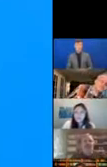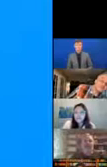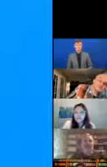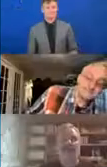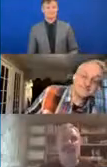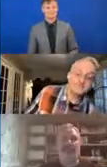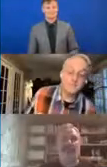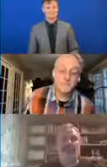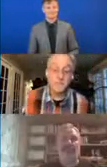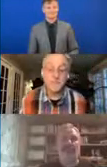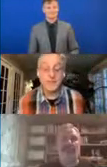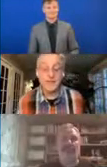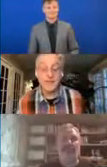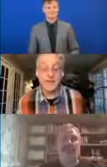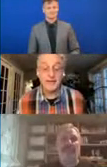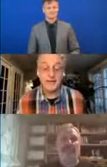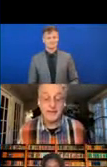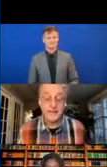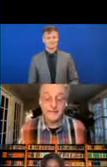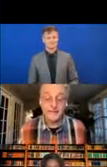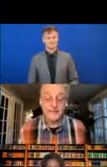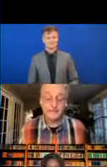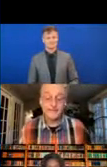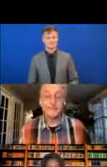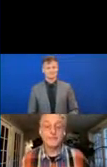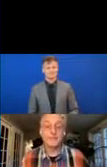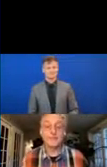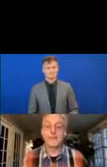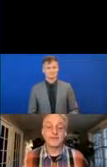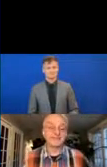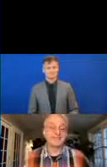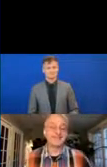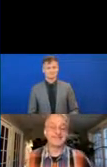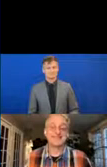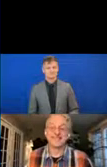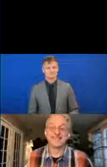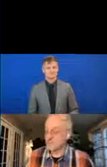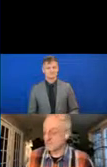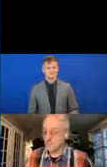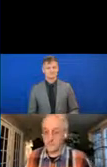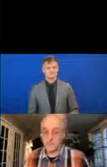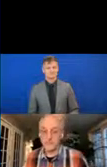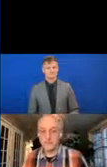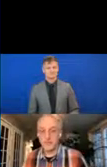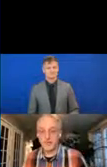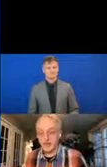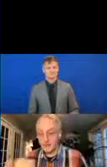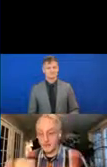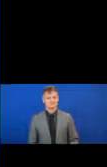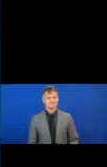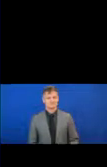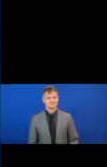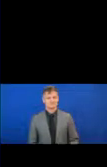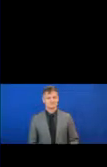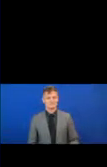I'm Sango and I'm the Child Online Protection Mascot. I keep children safe online. Now, I